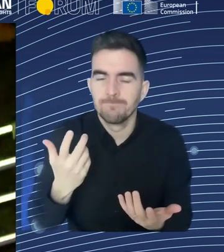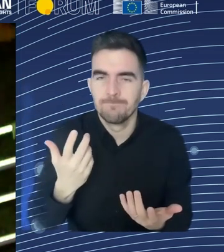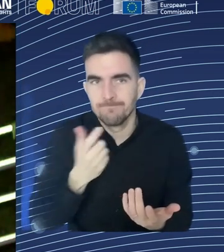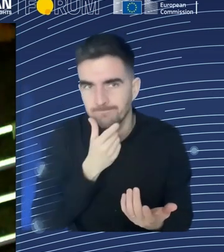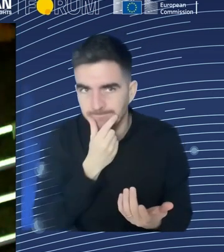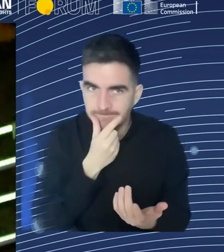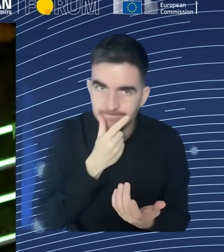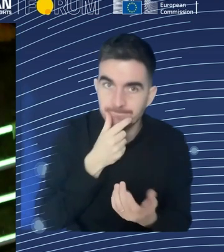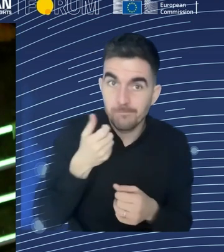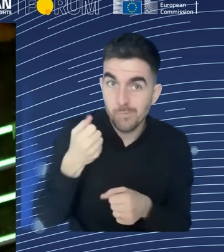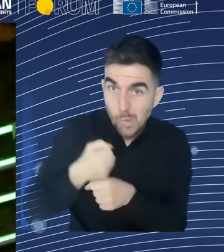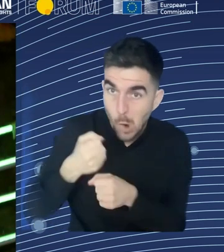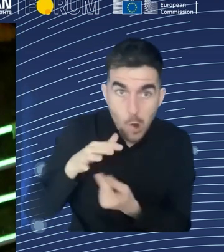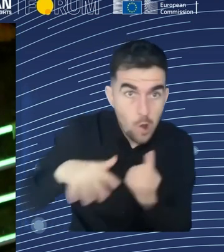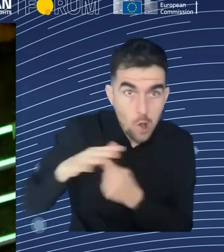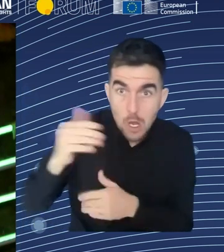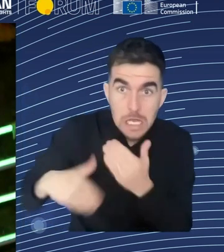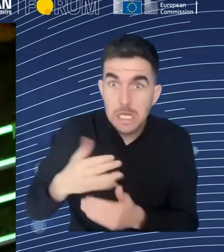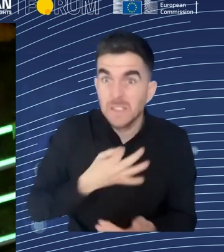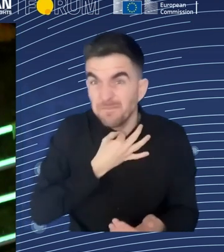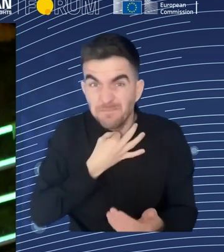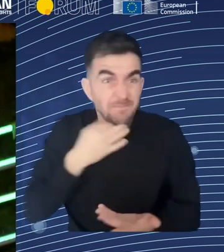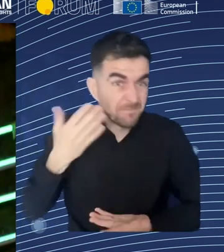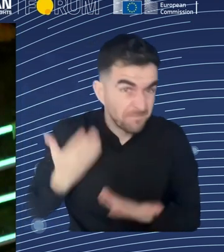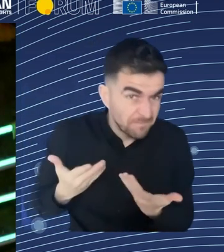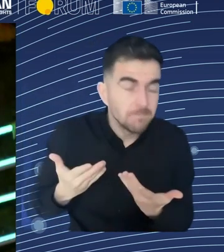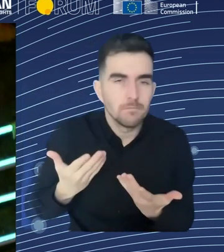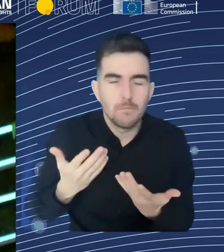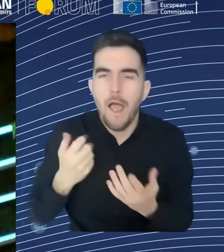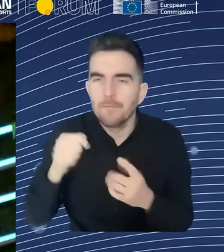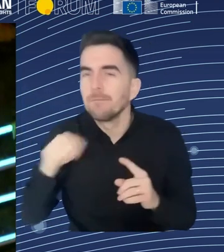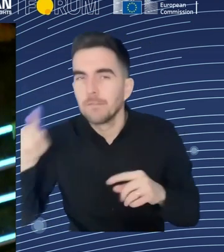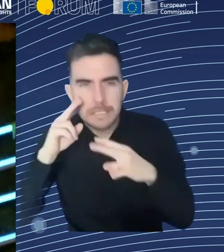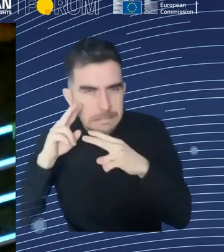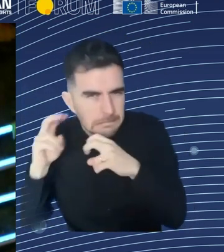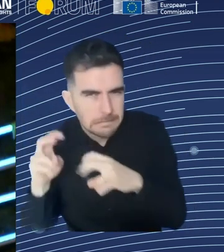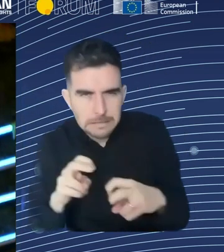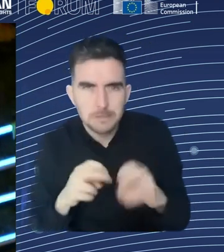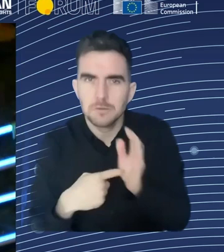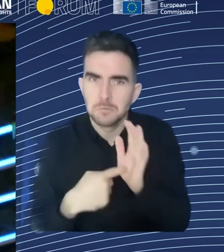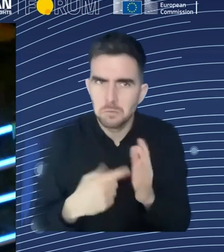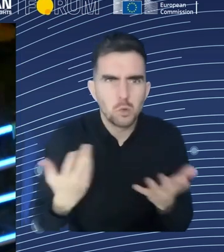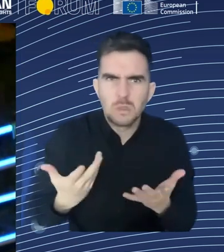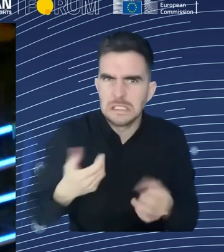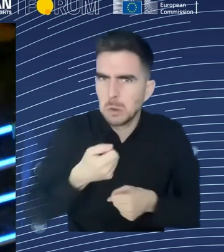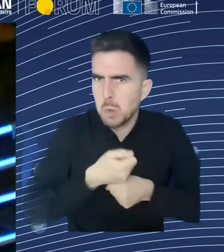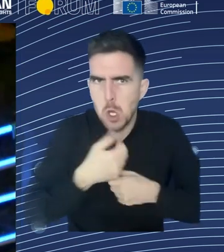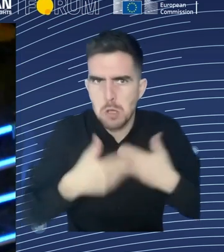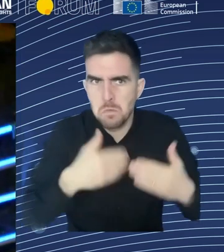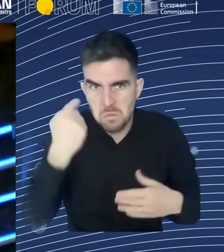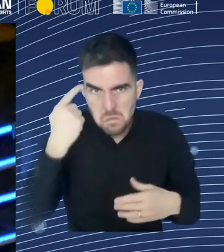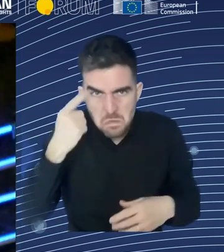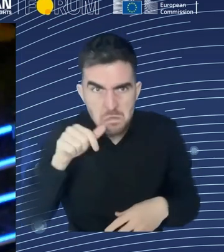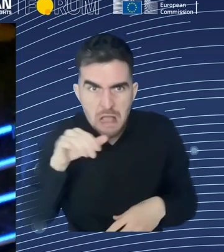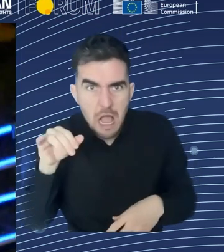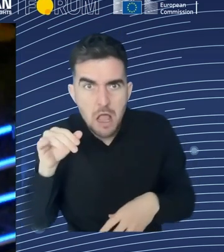are required that are not only complementary, but that are also could be substituting